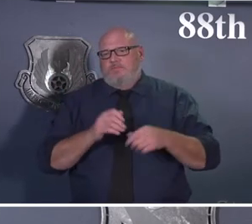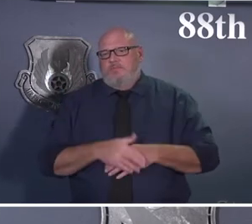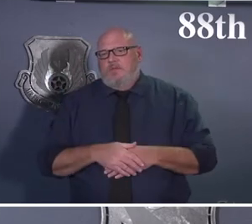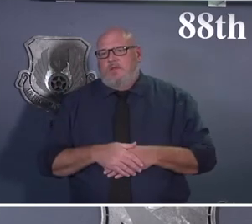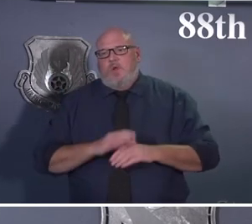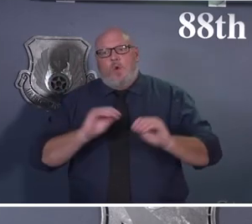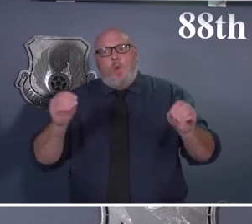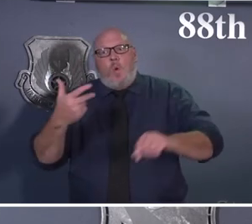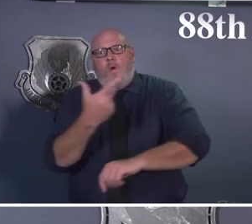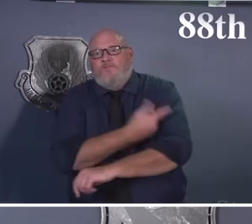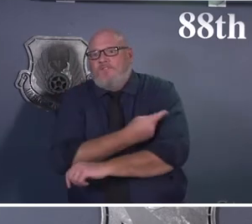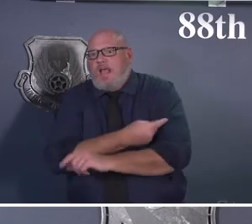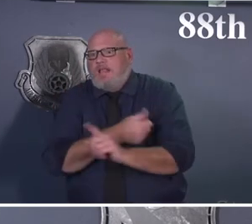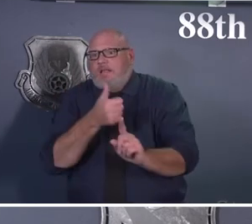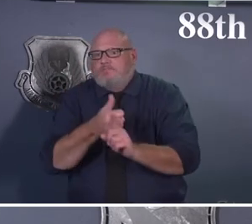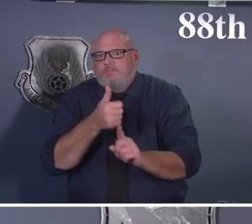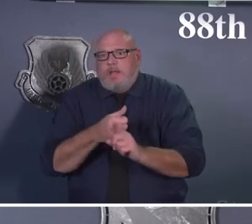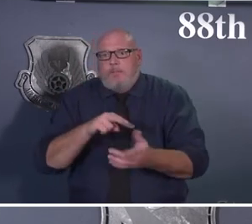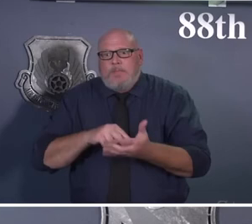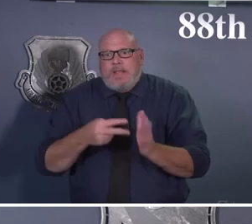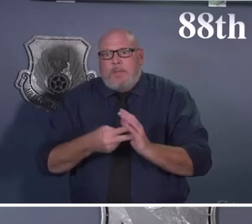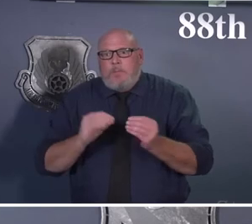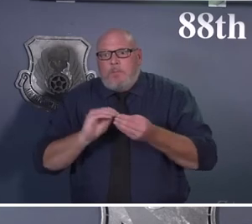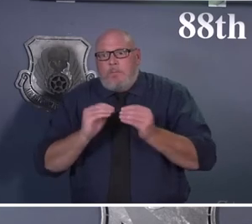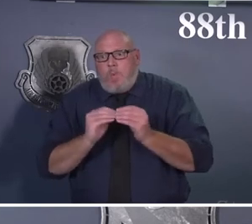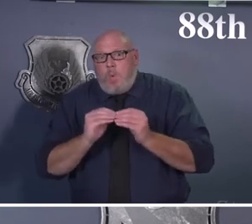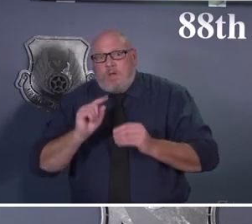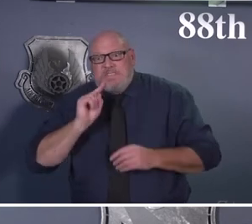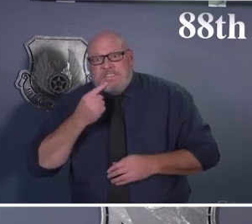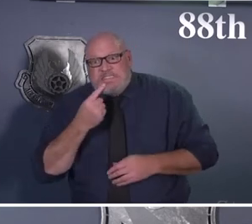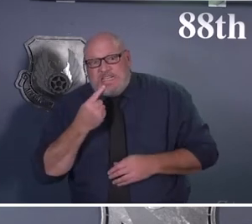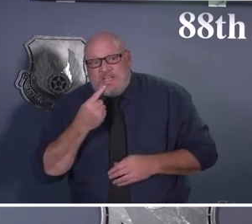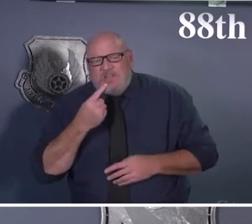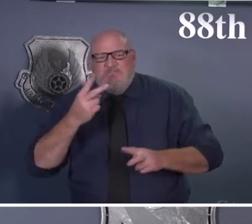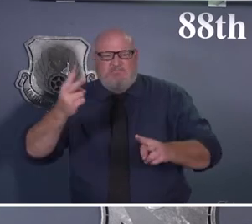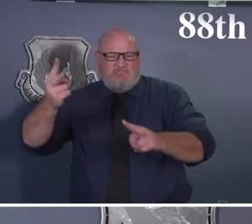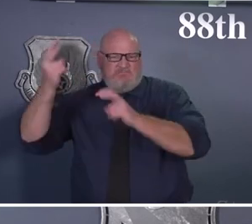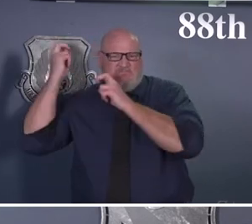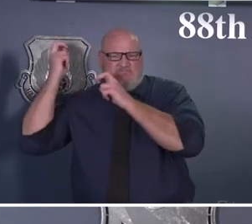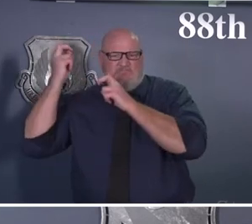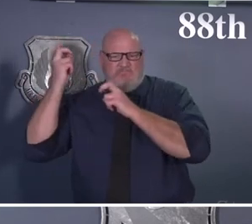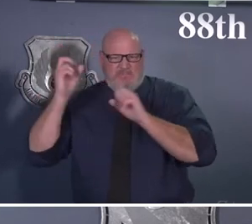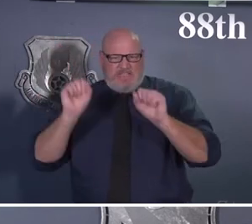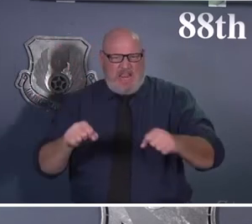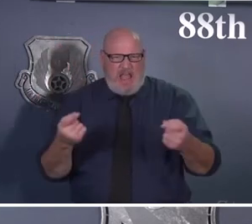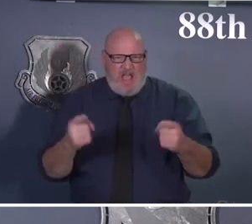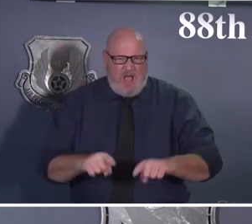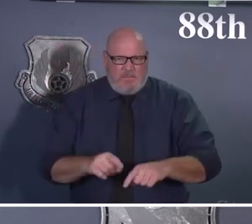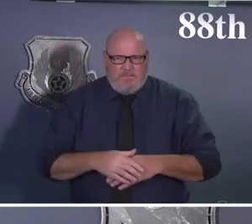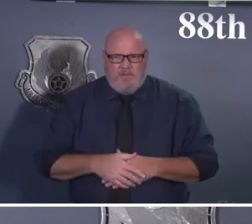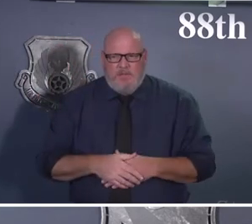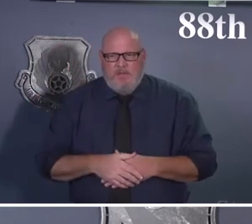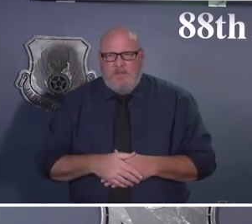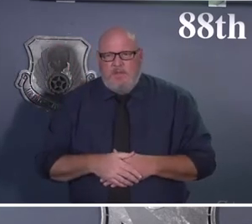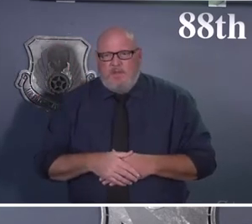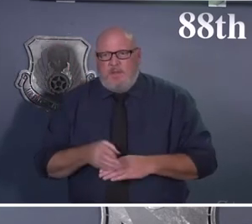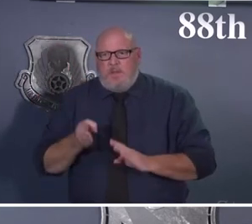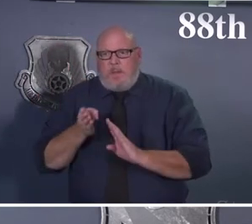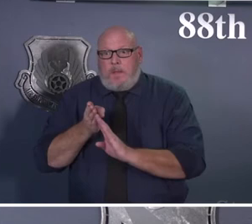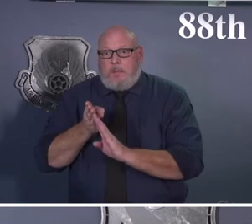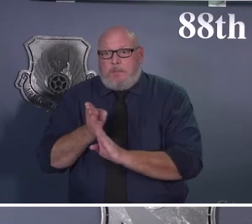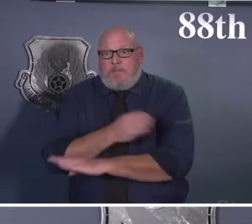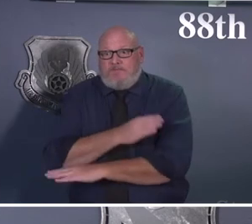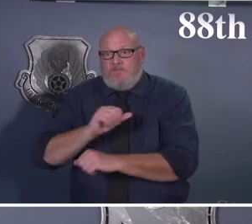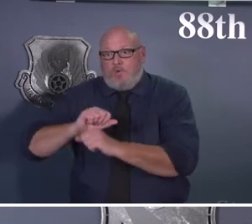likely to have more severe forms of the disease. This includes those folks who may have previously had a COVID